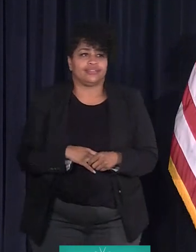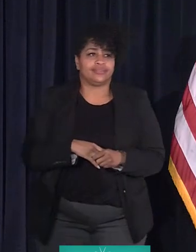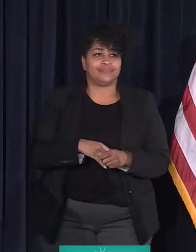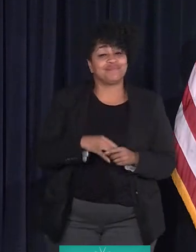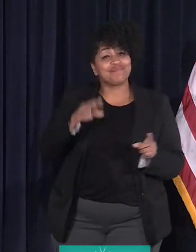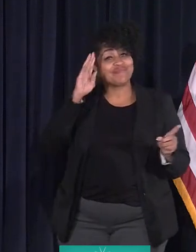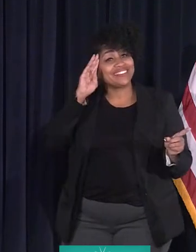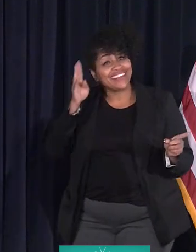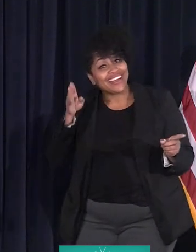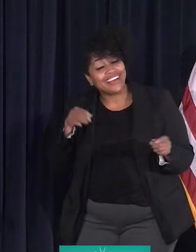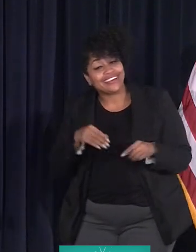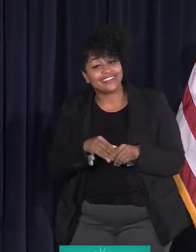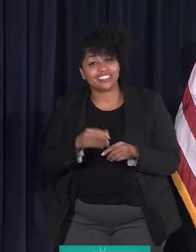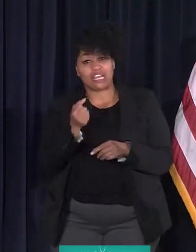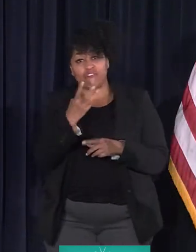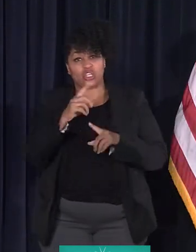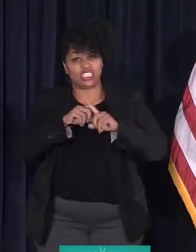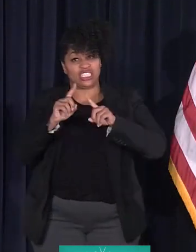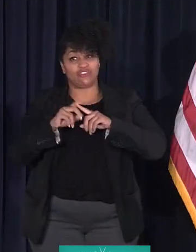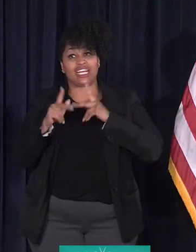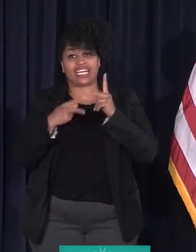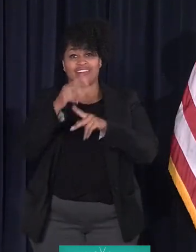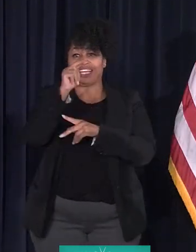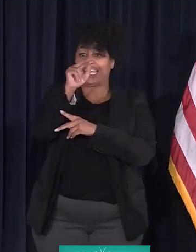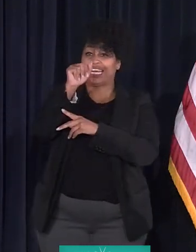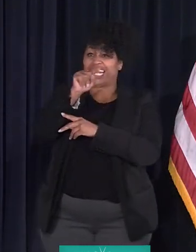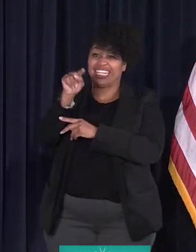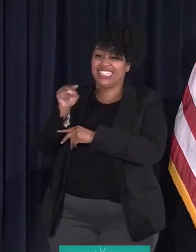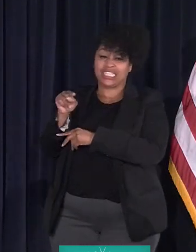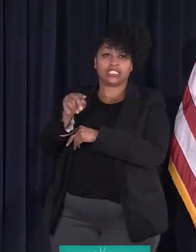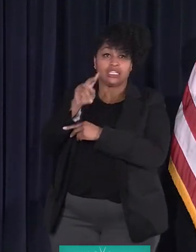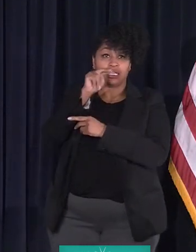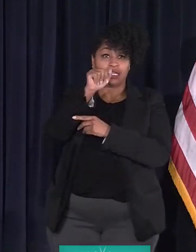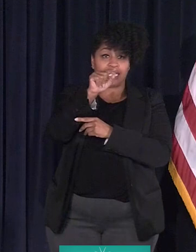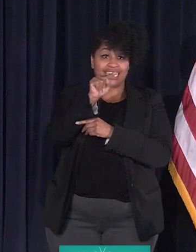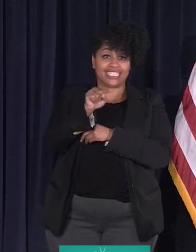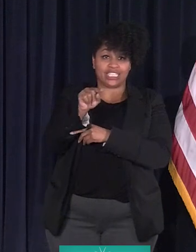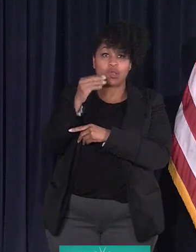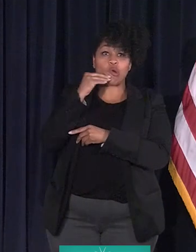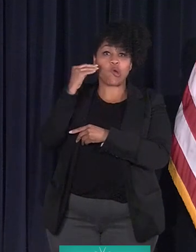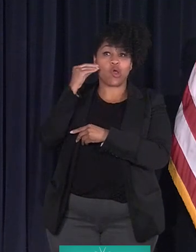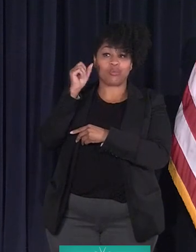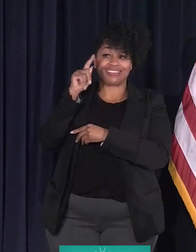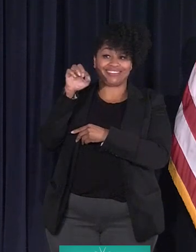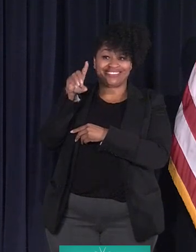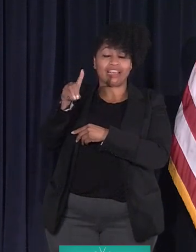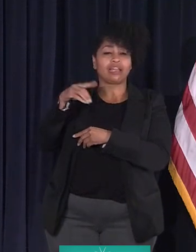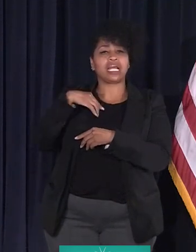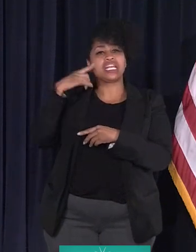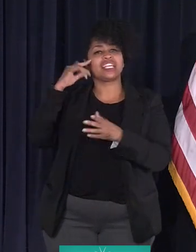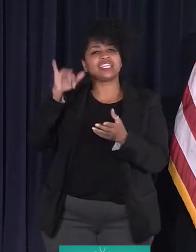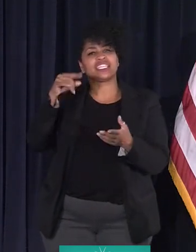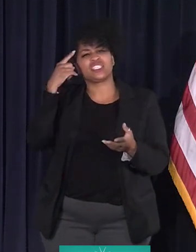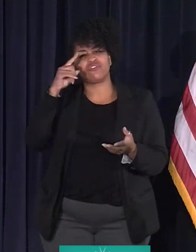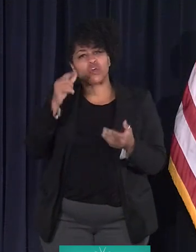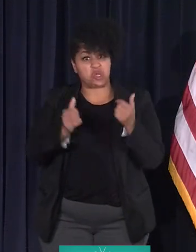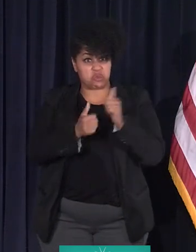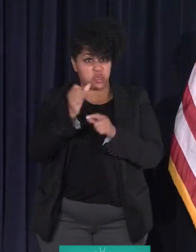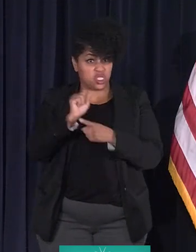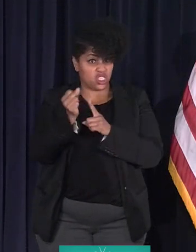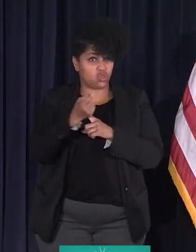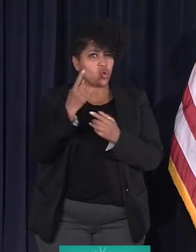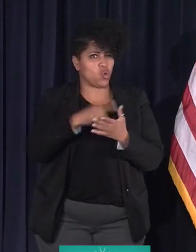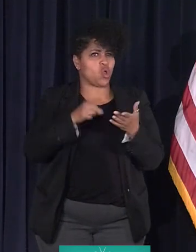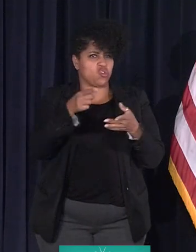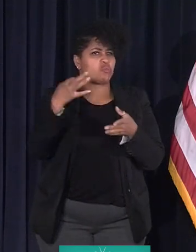Hi. There are a few different types of NEZs. There are NEZ homesteads for, I think that's in most cases